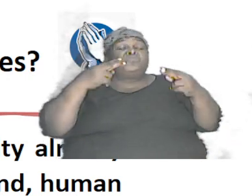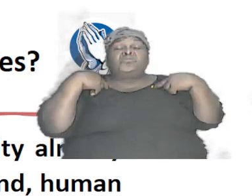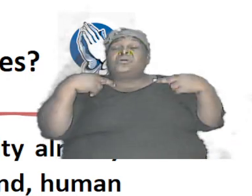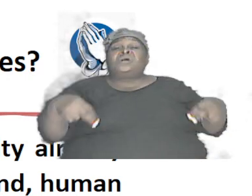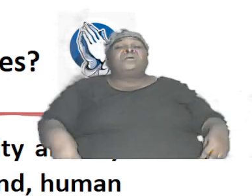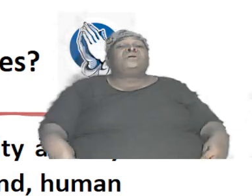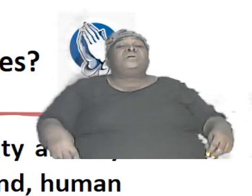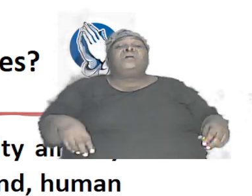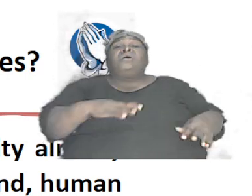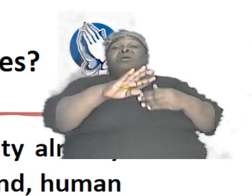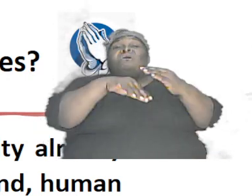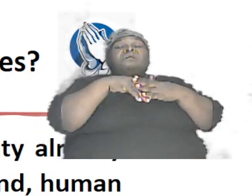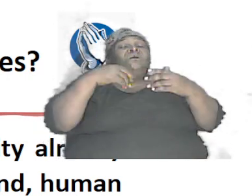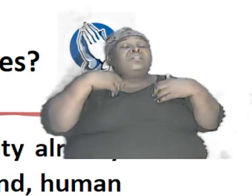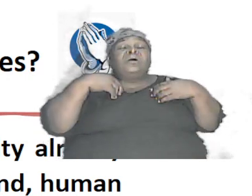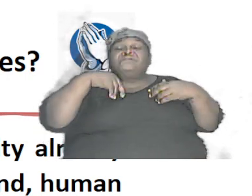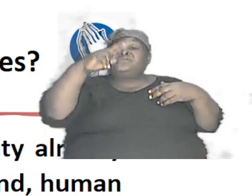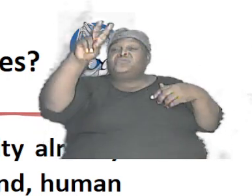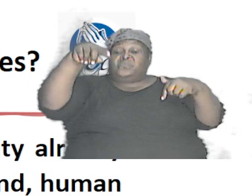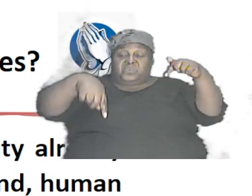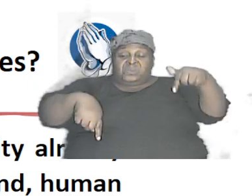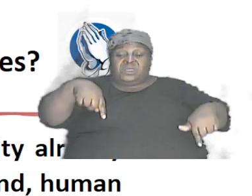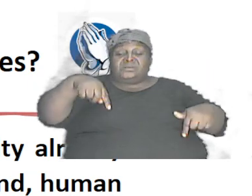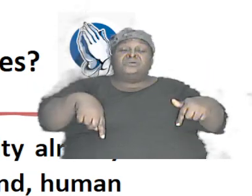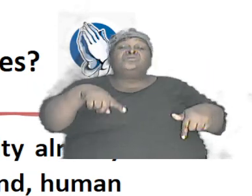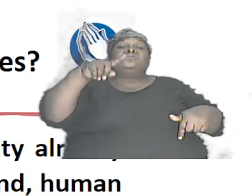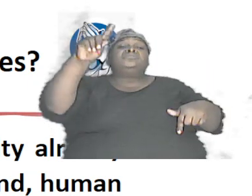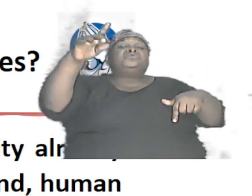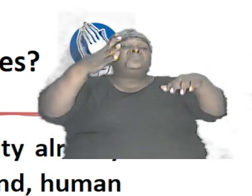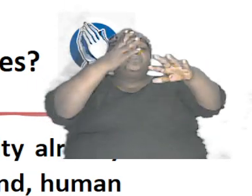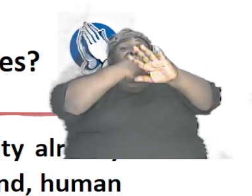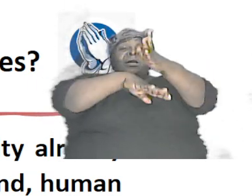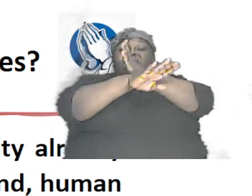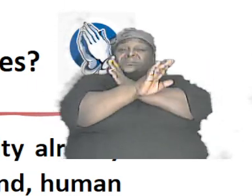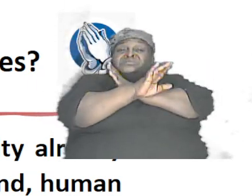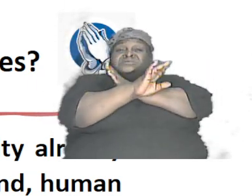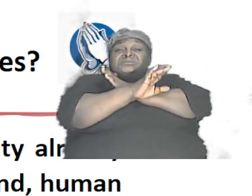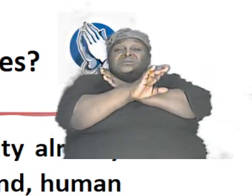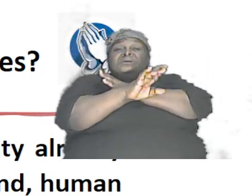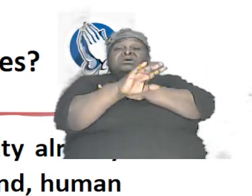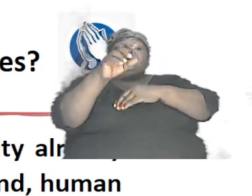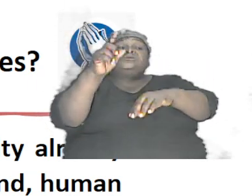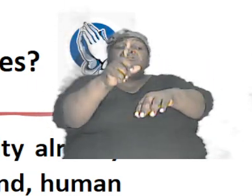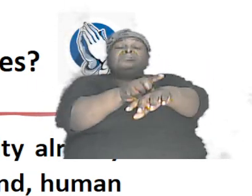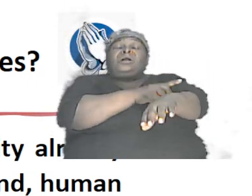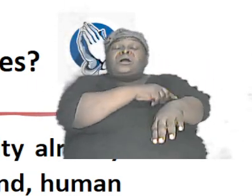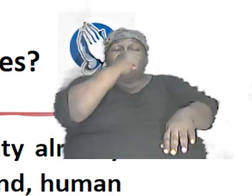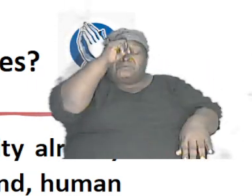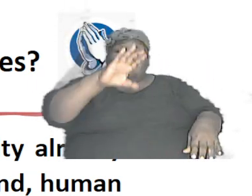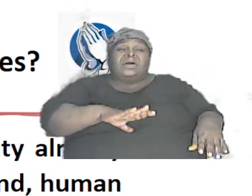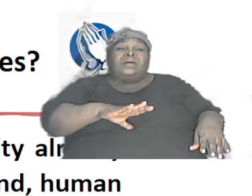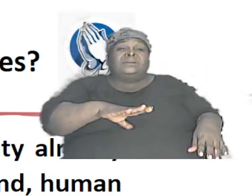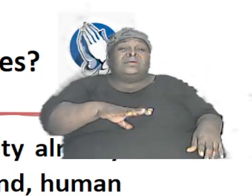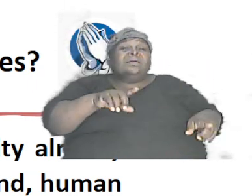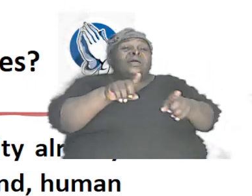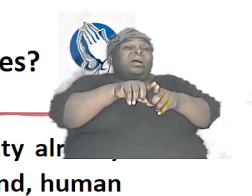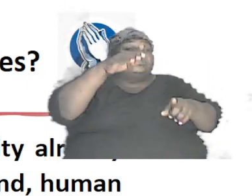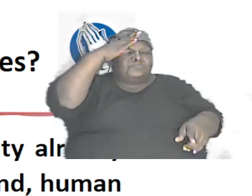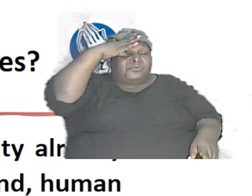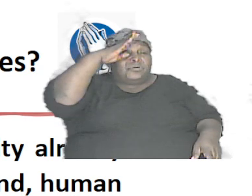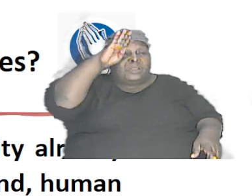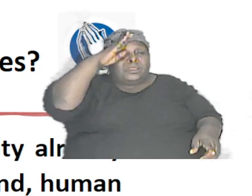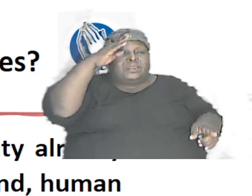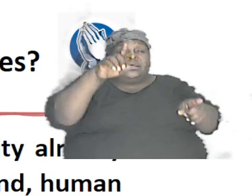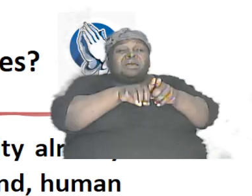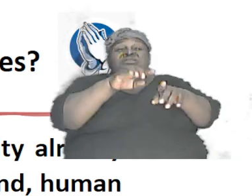all have two legs we all have two hands do you note that the black man is as brilliant as what we call the